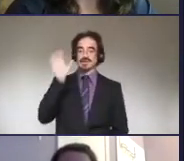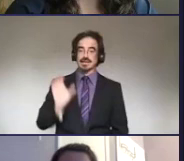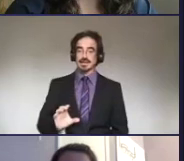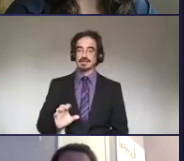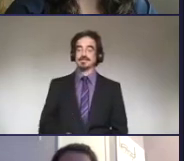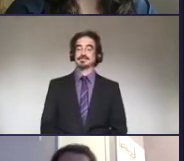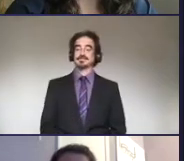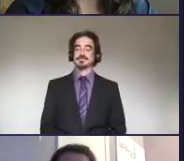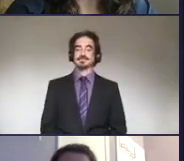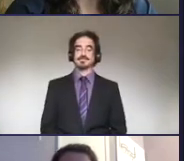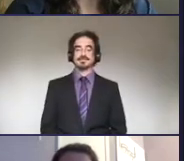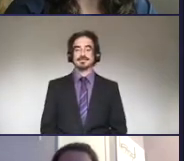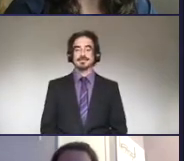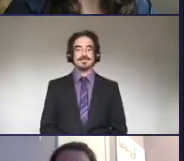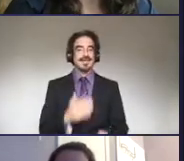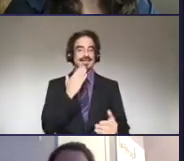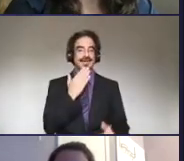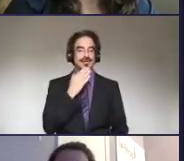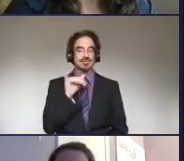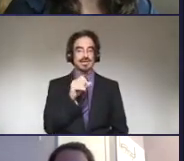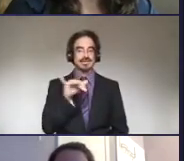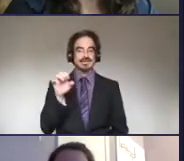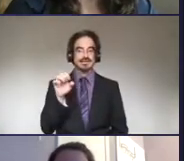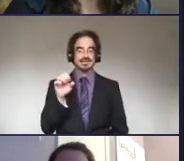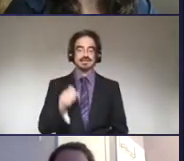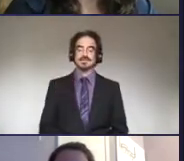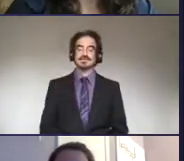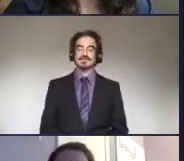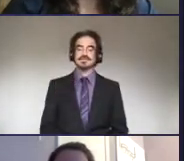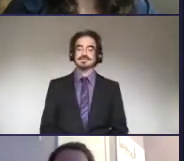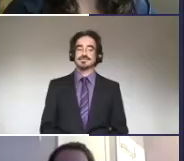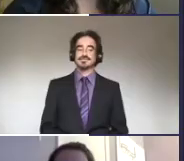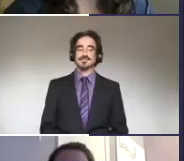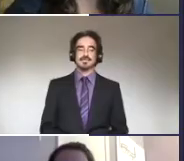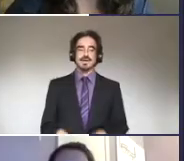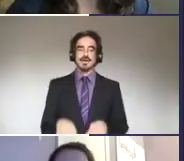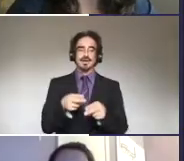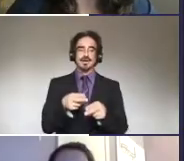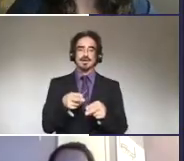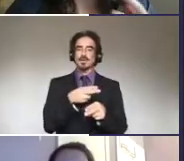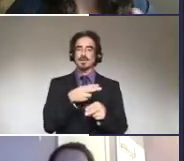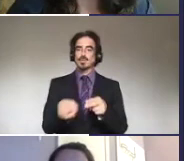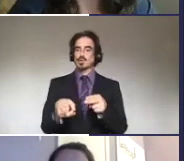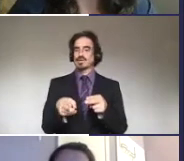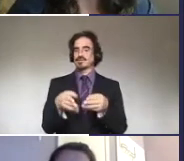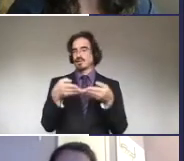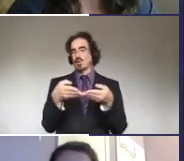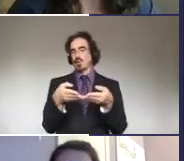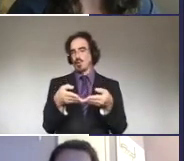Thank you, Jessie. So just a brief overview, as you mentioned,